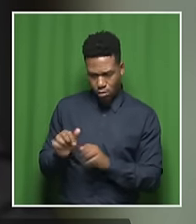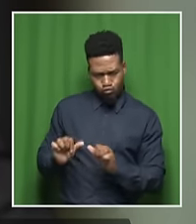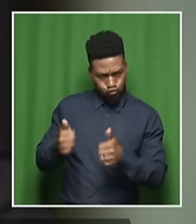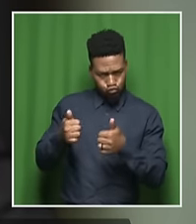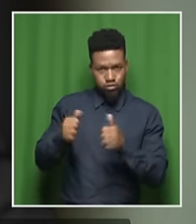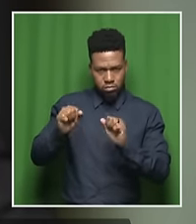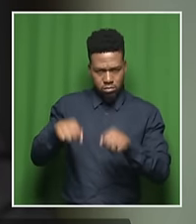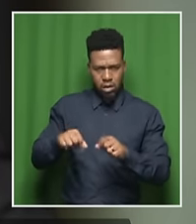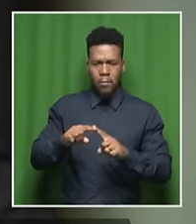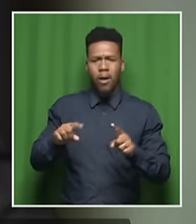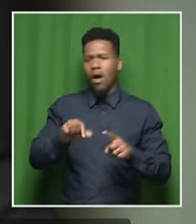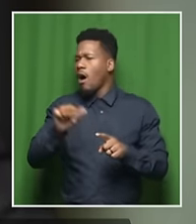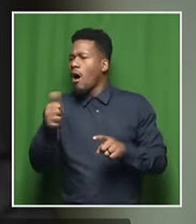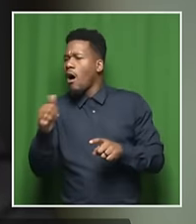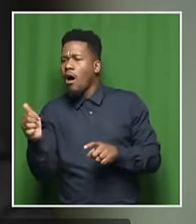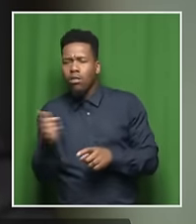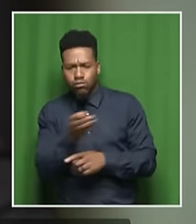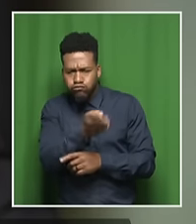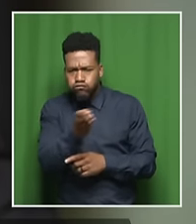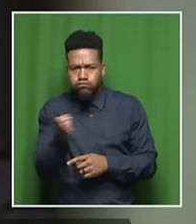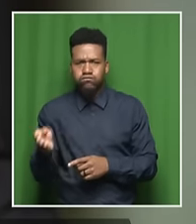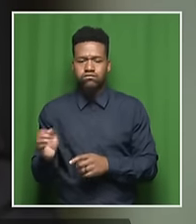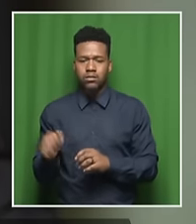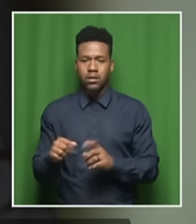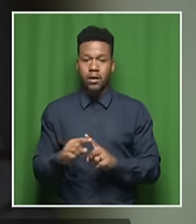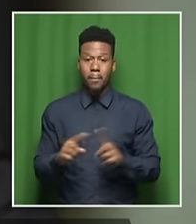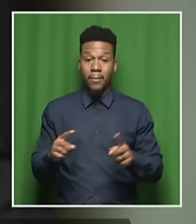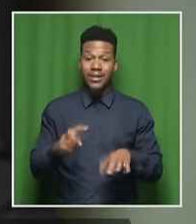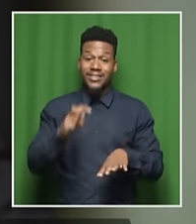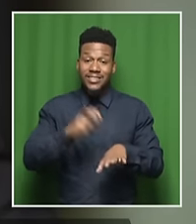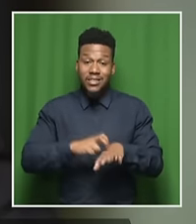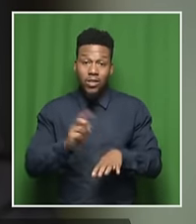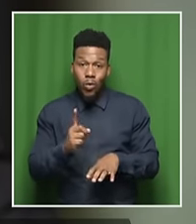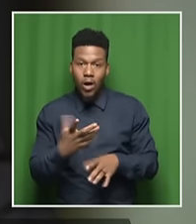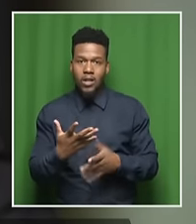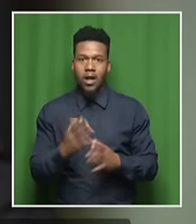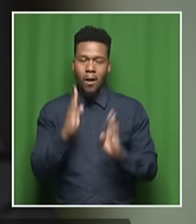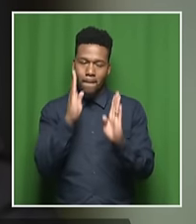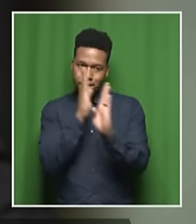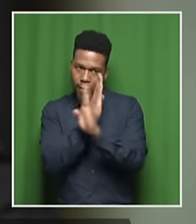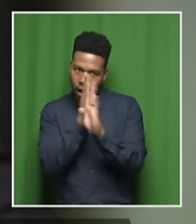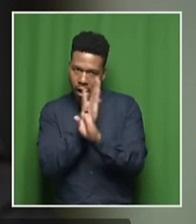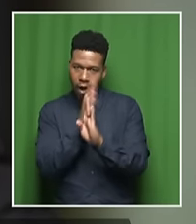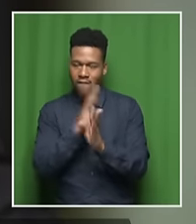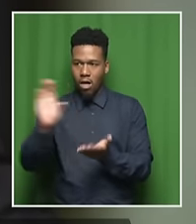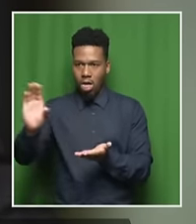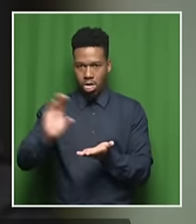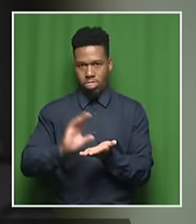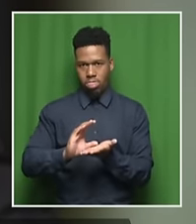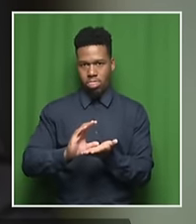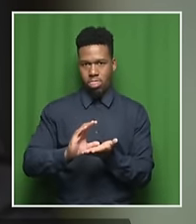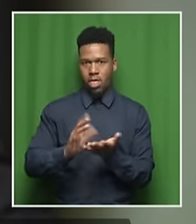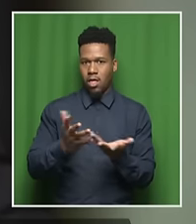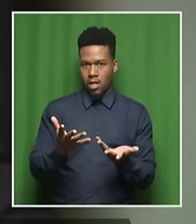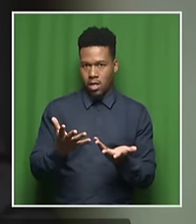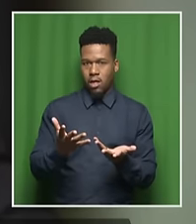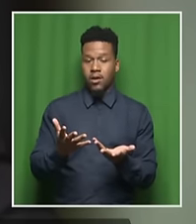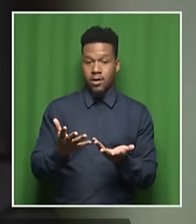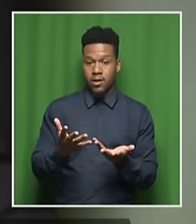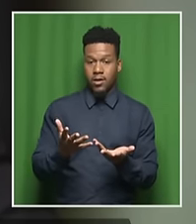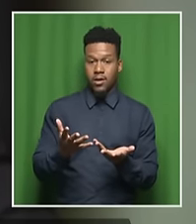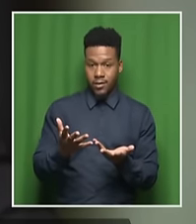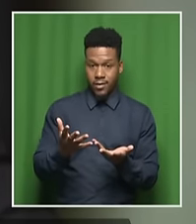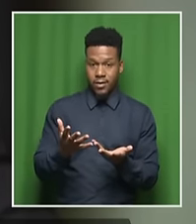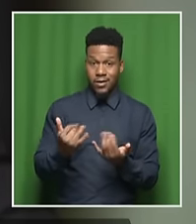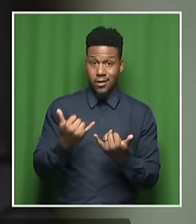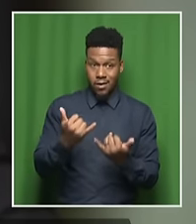as well. But once again, it's going to require a lot of private investment, according to government now turning to